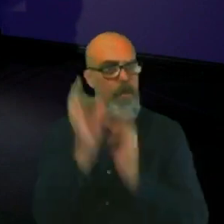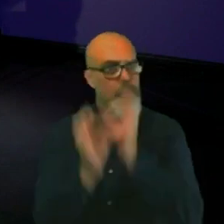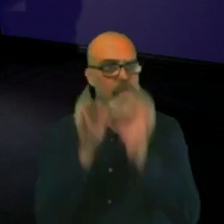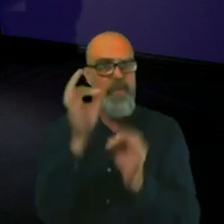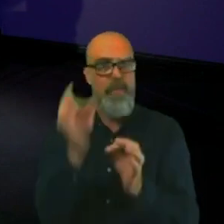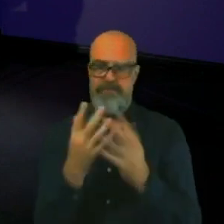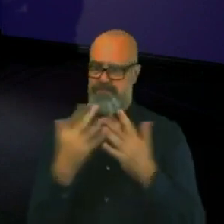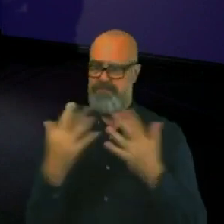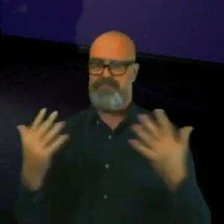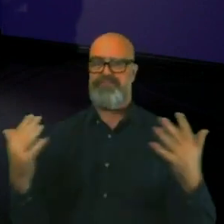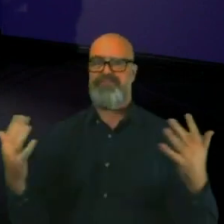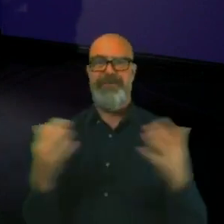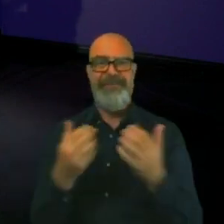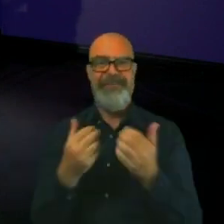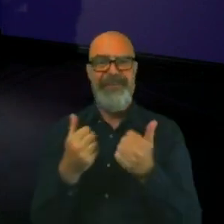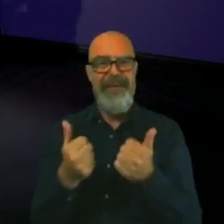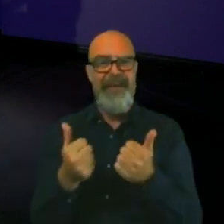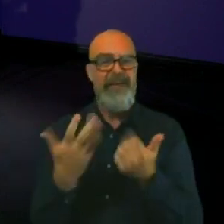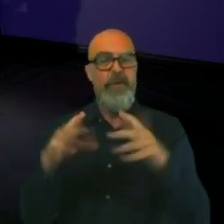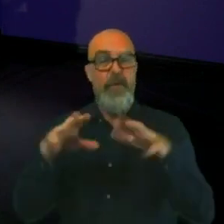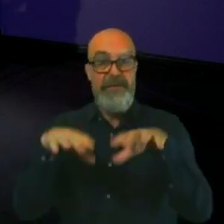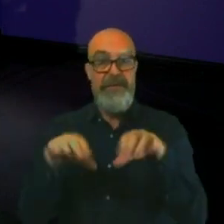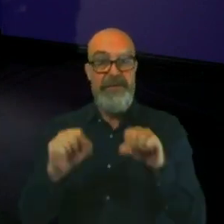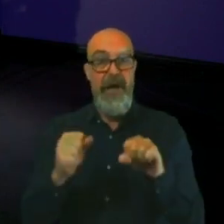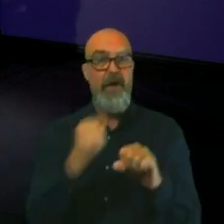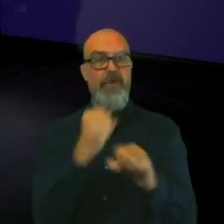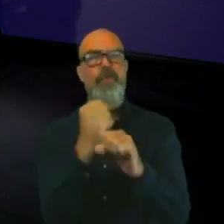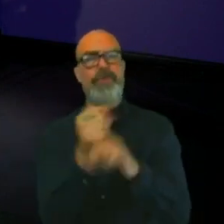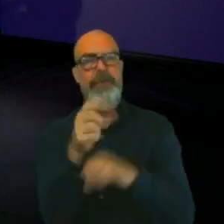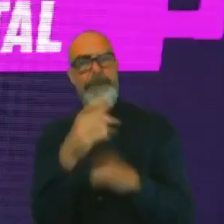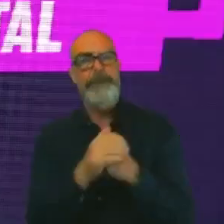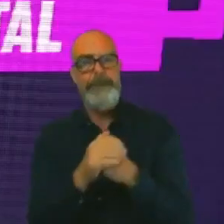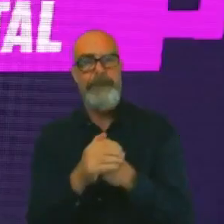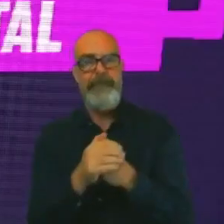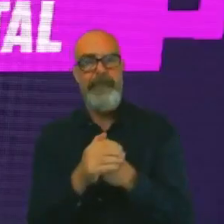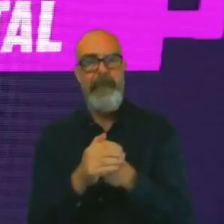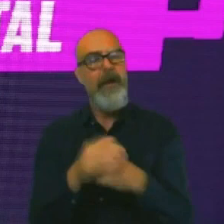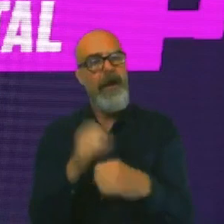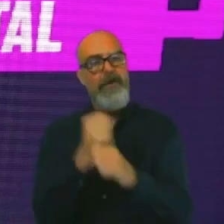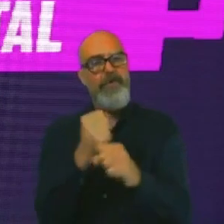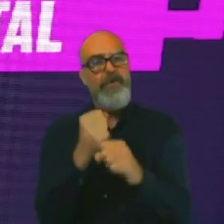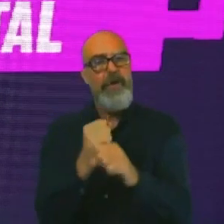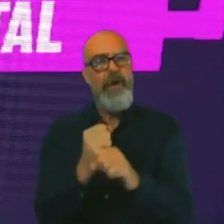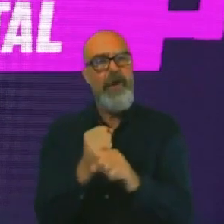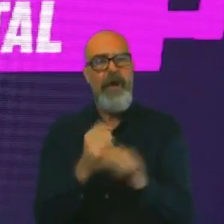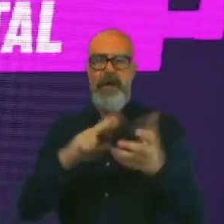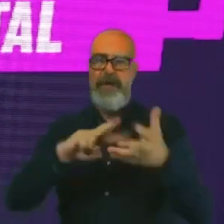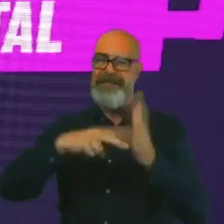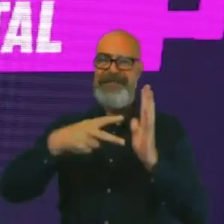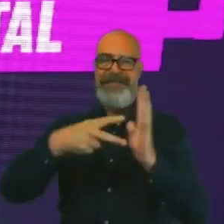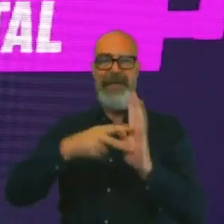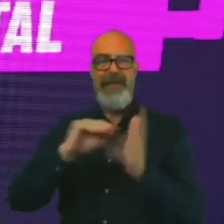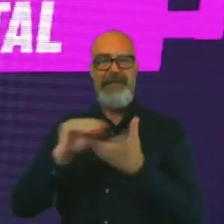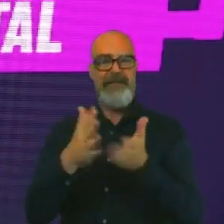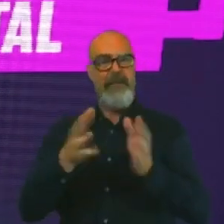So, let's kick off with Georgia. Georgia, what does a design delivery manager do?